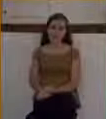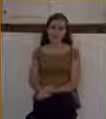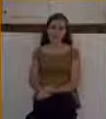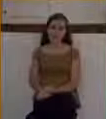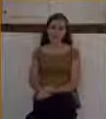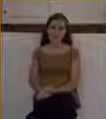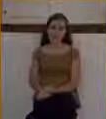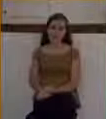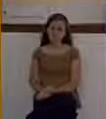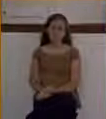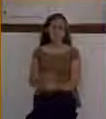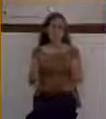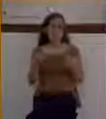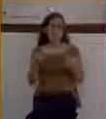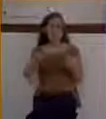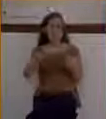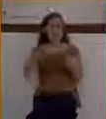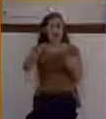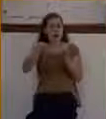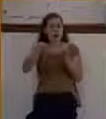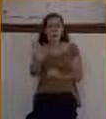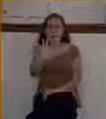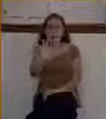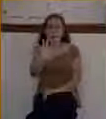Don't wait, friend. He's passing by today.